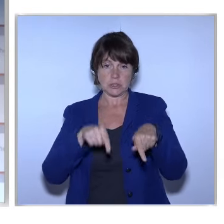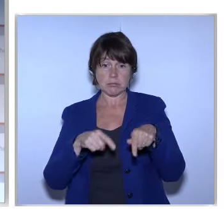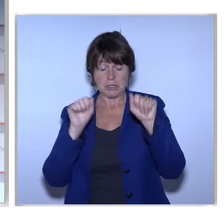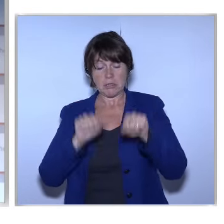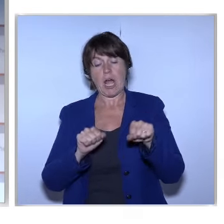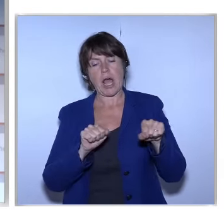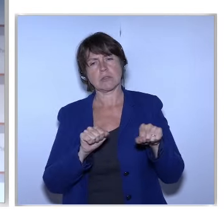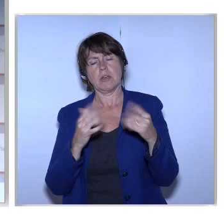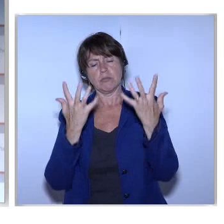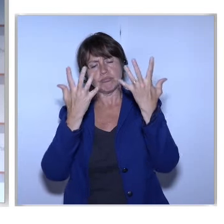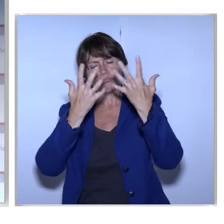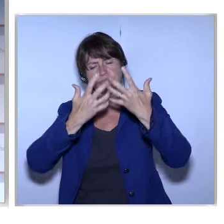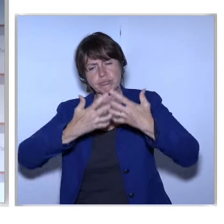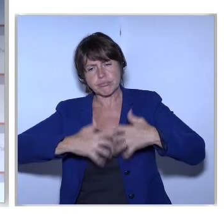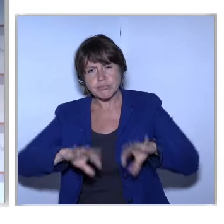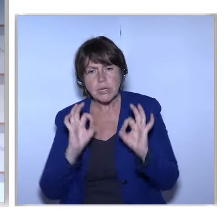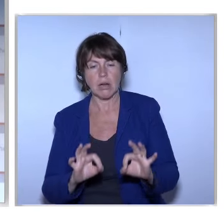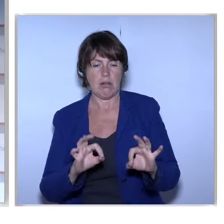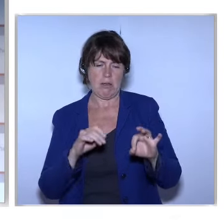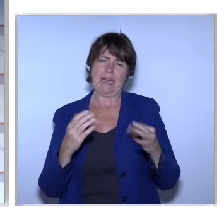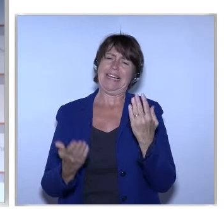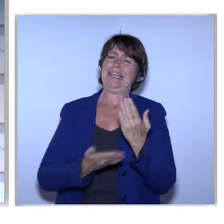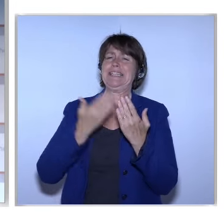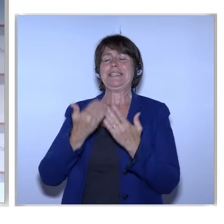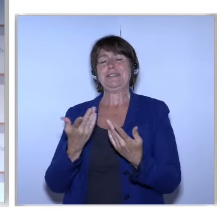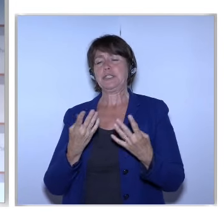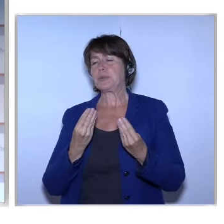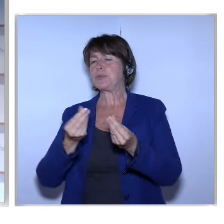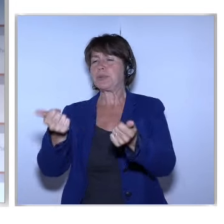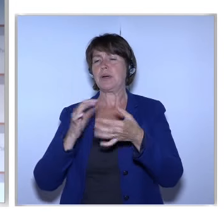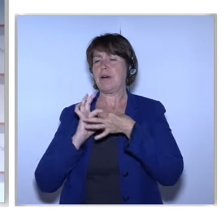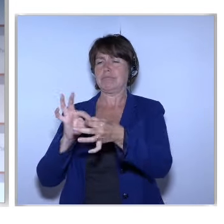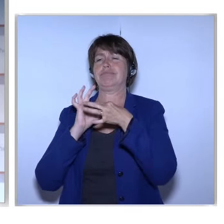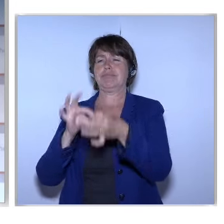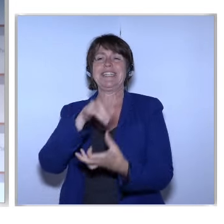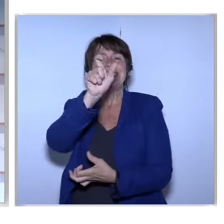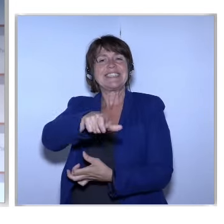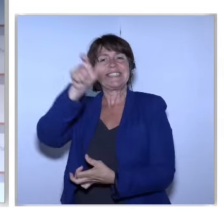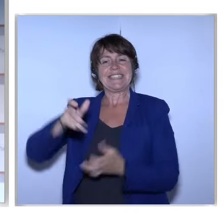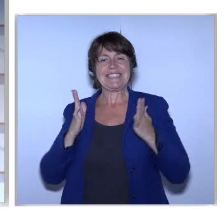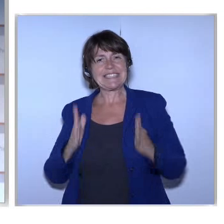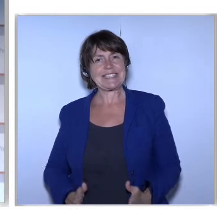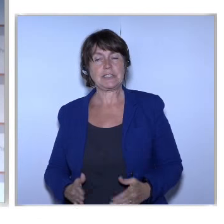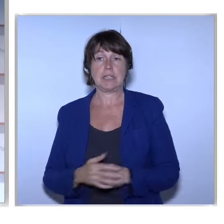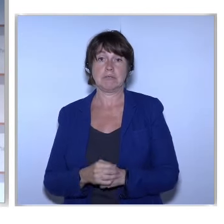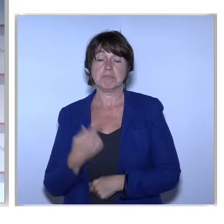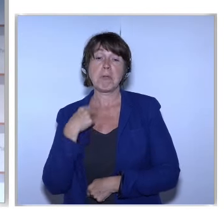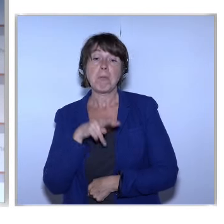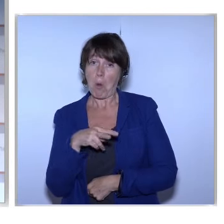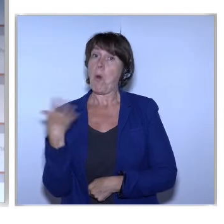Facilitate Easy Interaction With Citizens I Would Say Fantastic